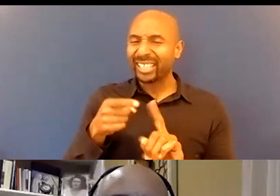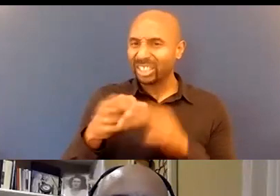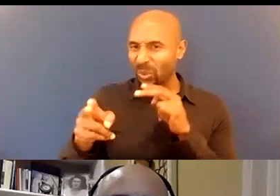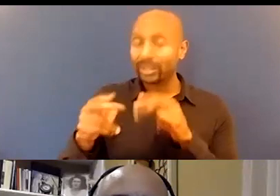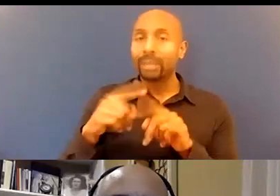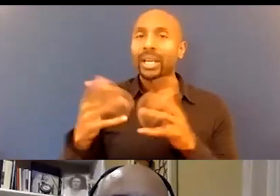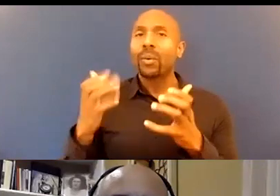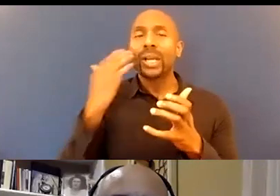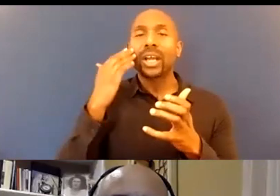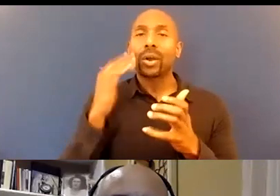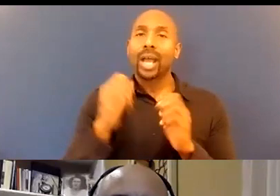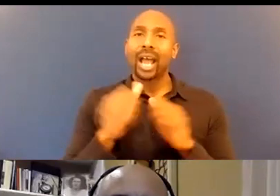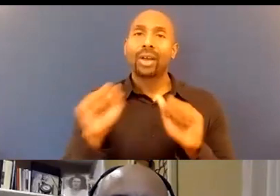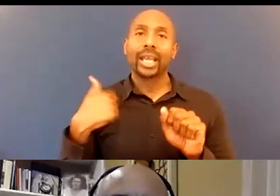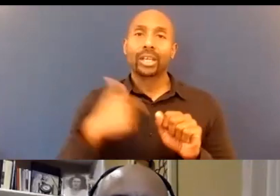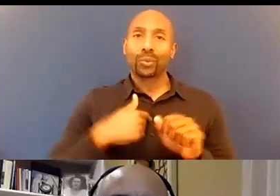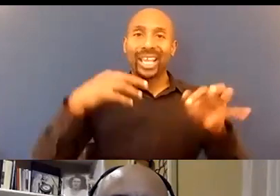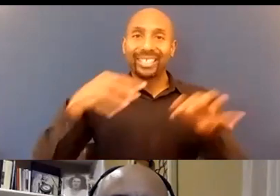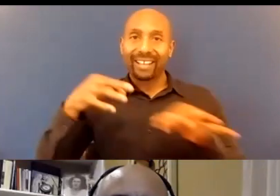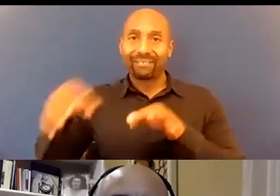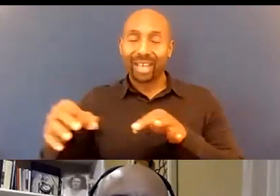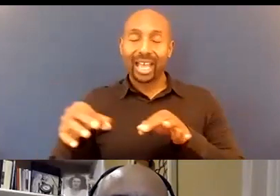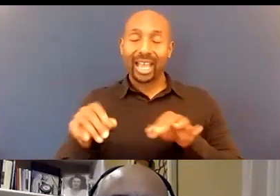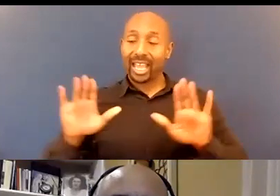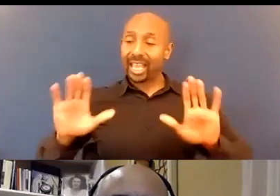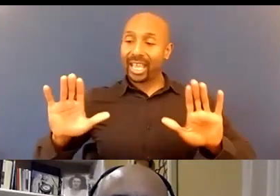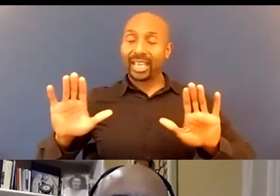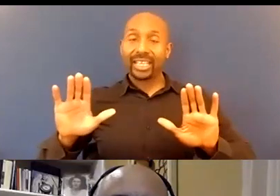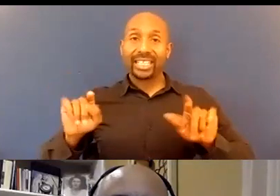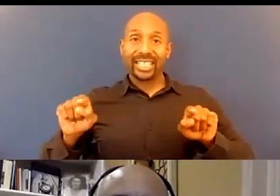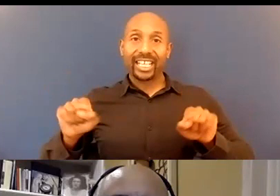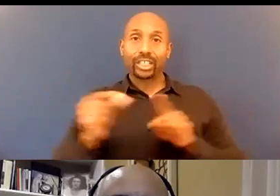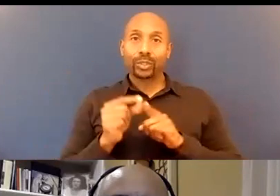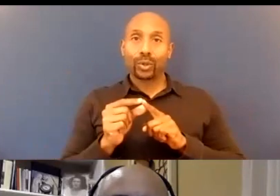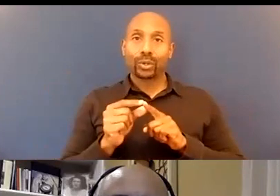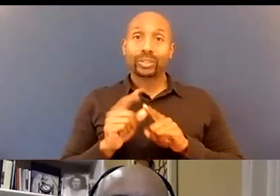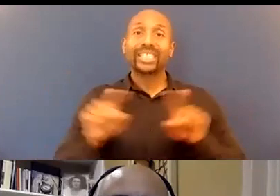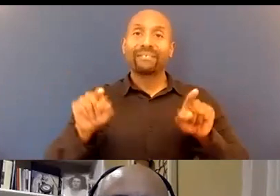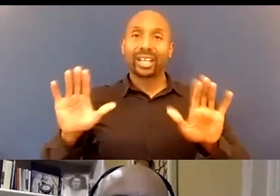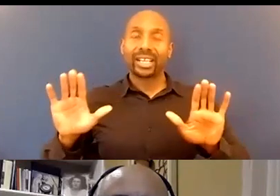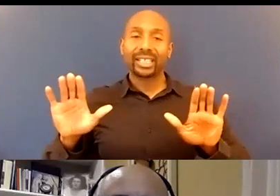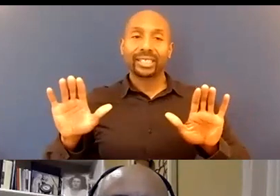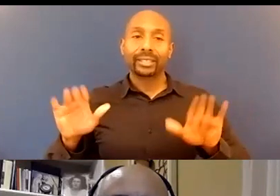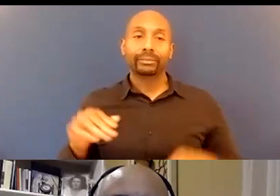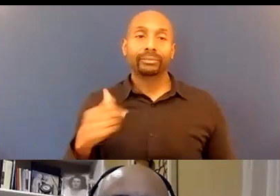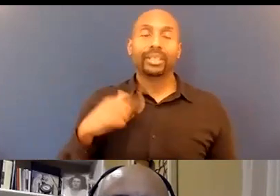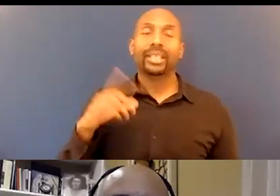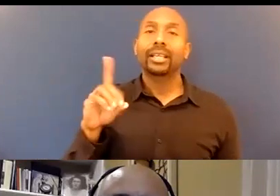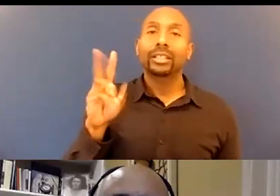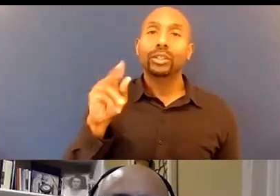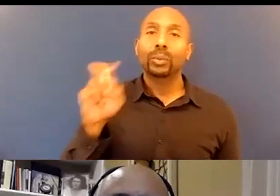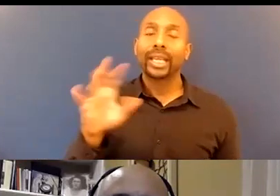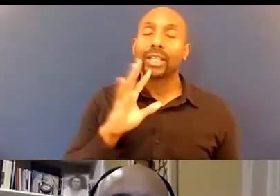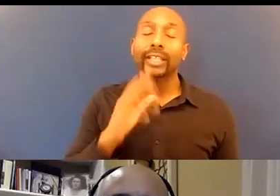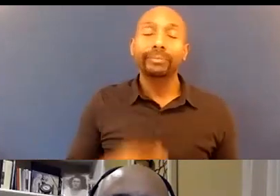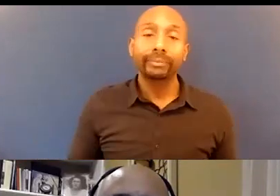defining the difference between bias and racism this is a Dwayne again I think when I look